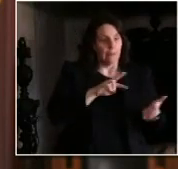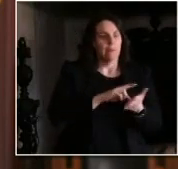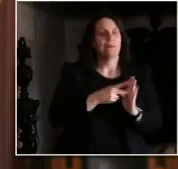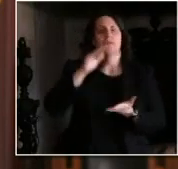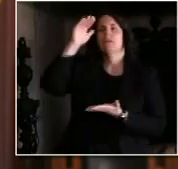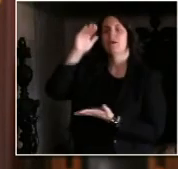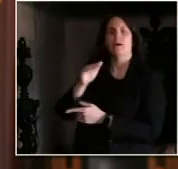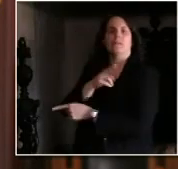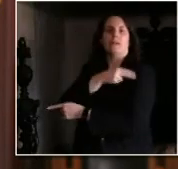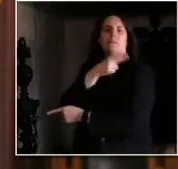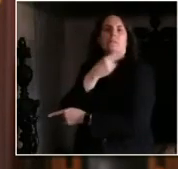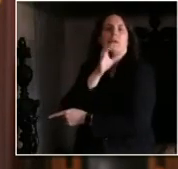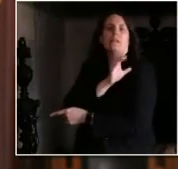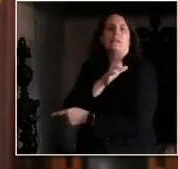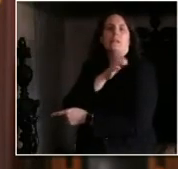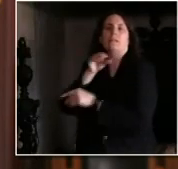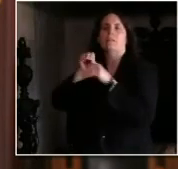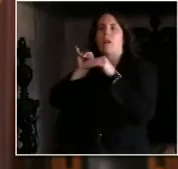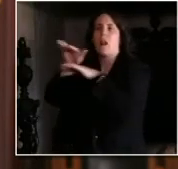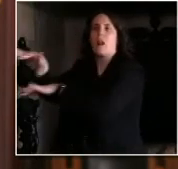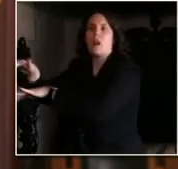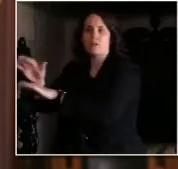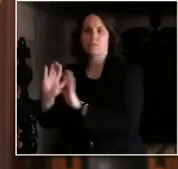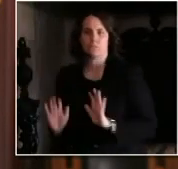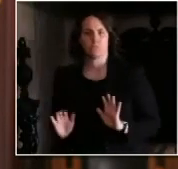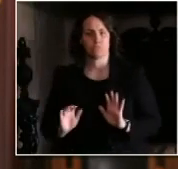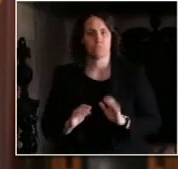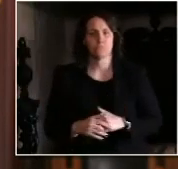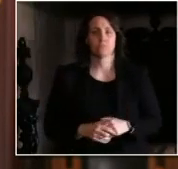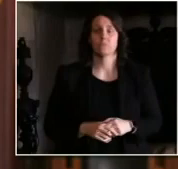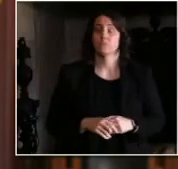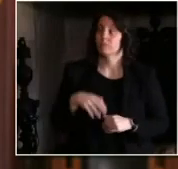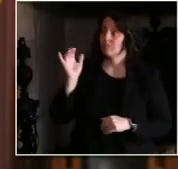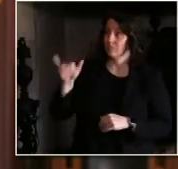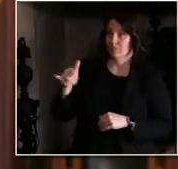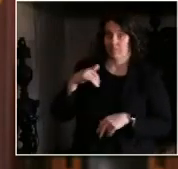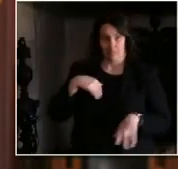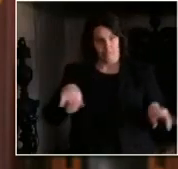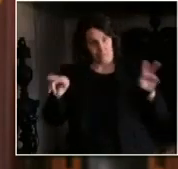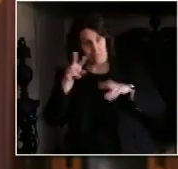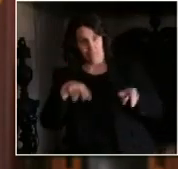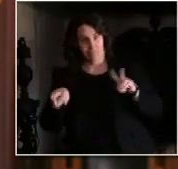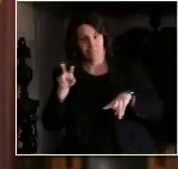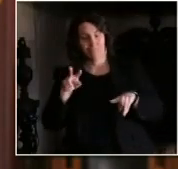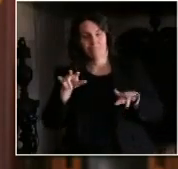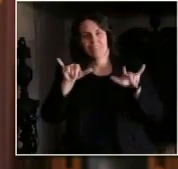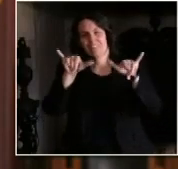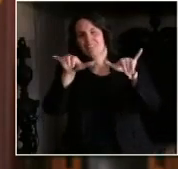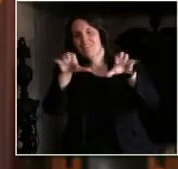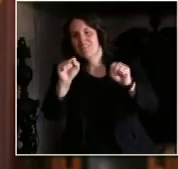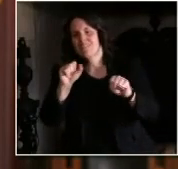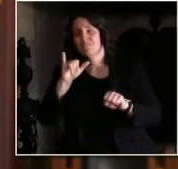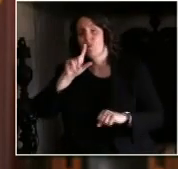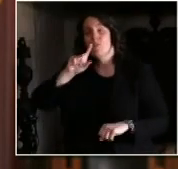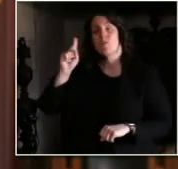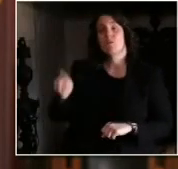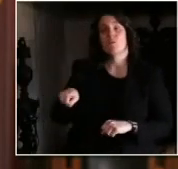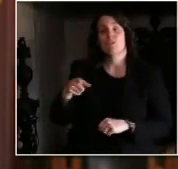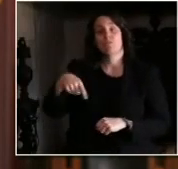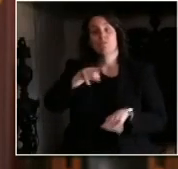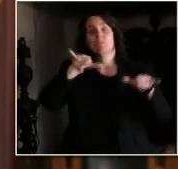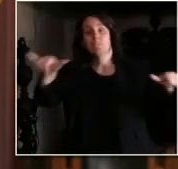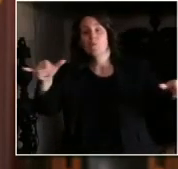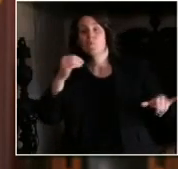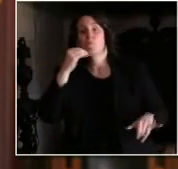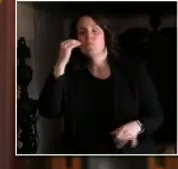us that Safer at Home is working, and the science of the virus tells us what the path ahead needs to look like. By taking key steps